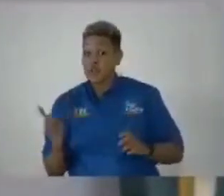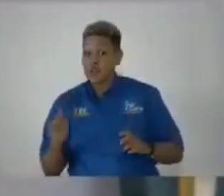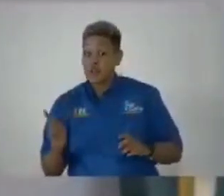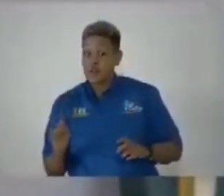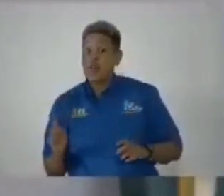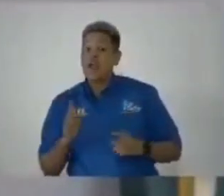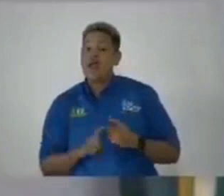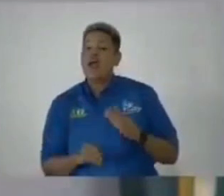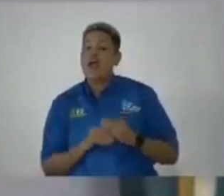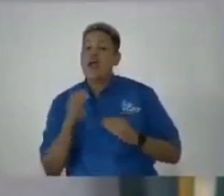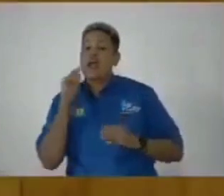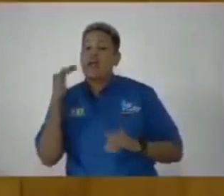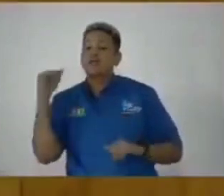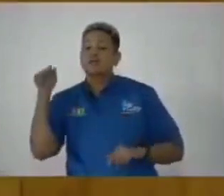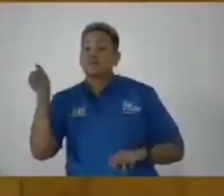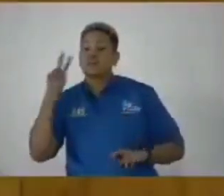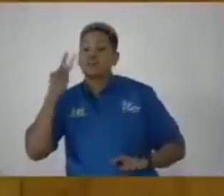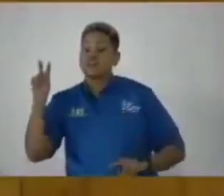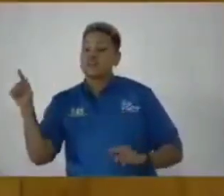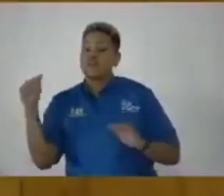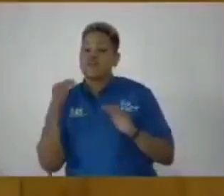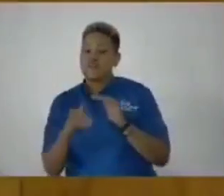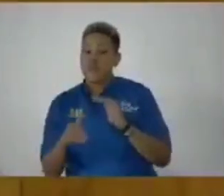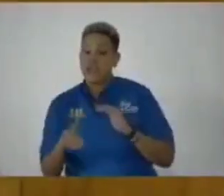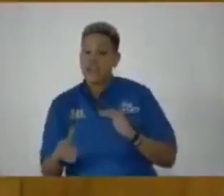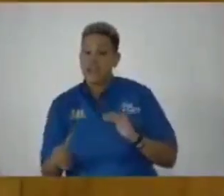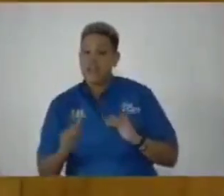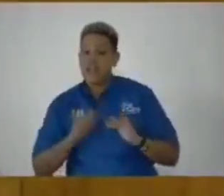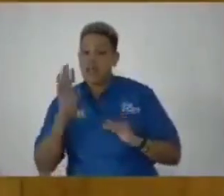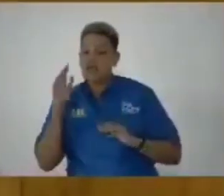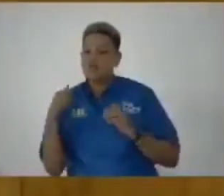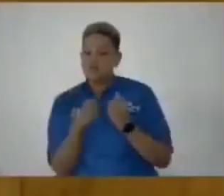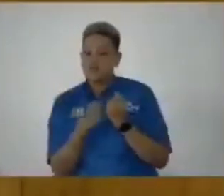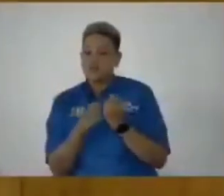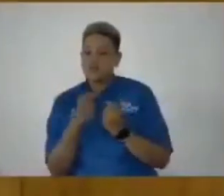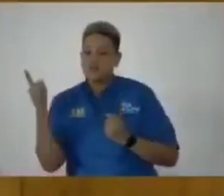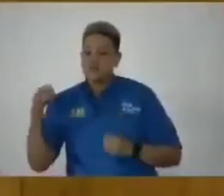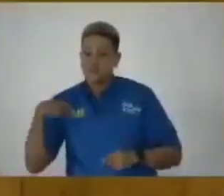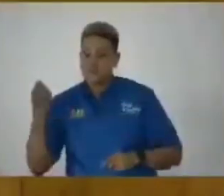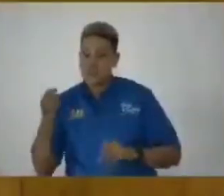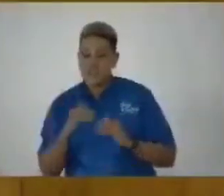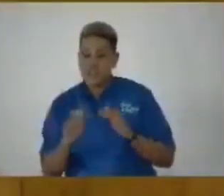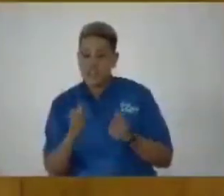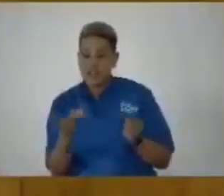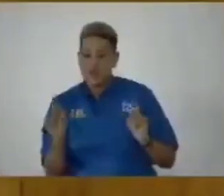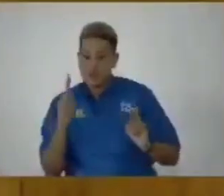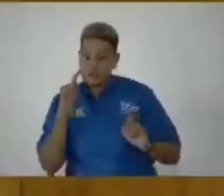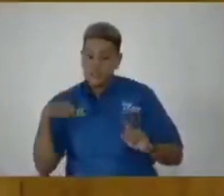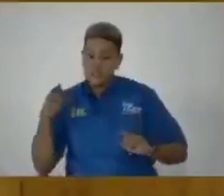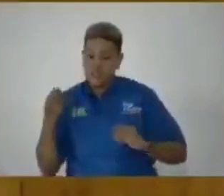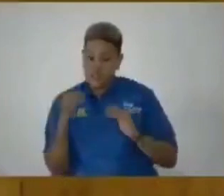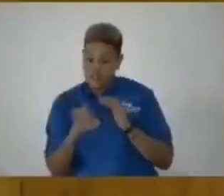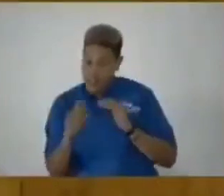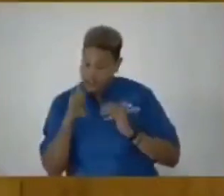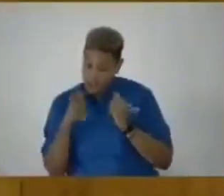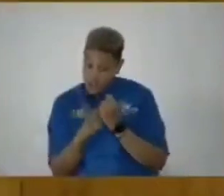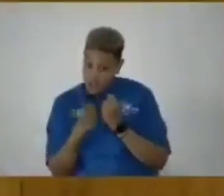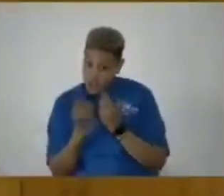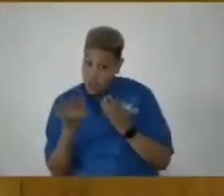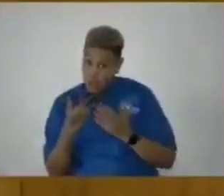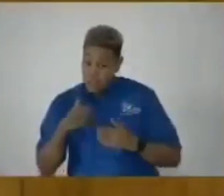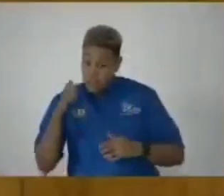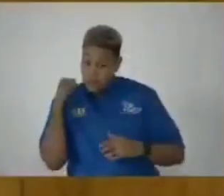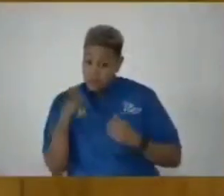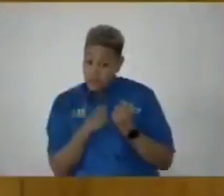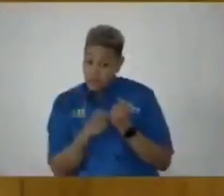and expect them to treat you fairly and i would support you being treated anyone in here being treated fairly what i will not